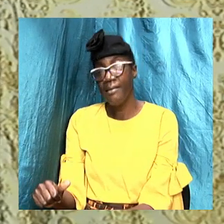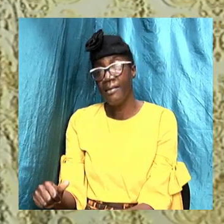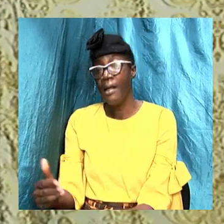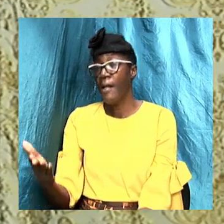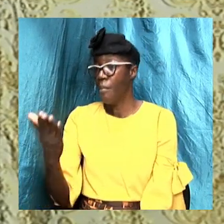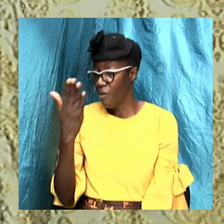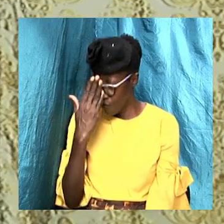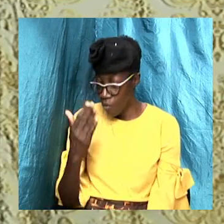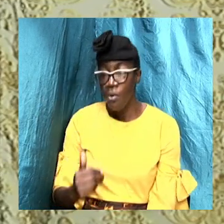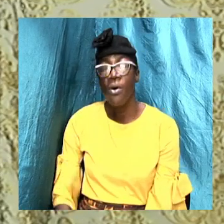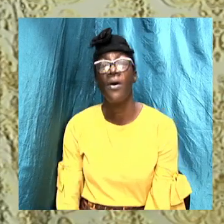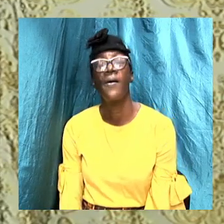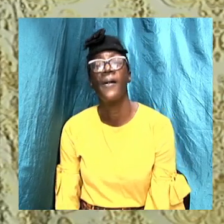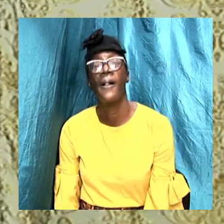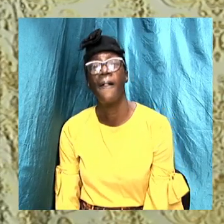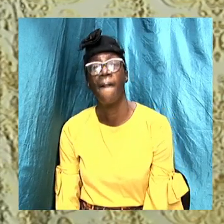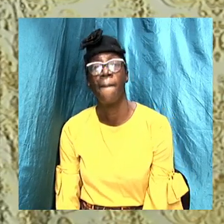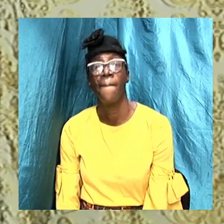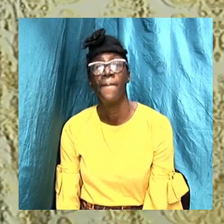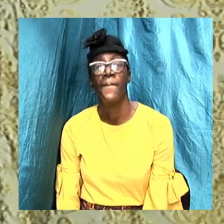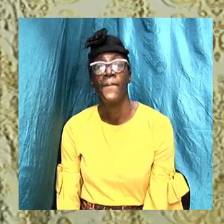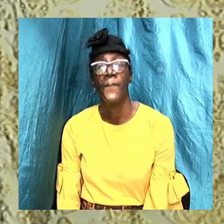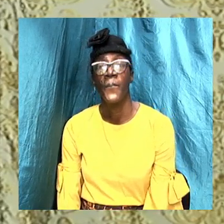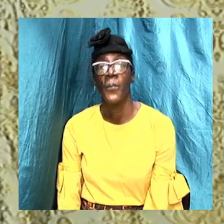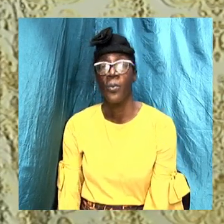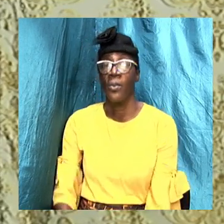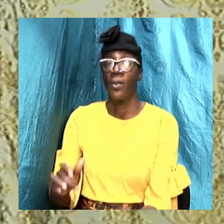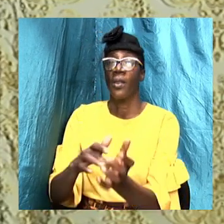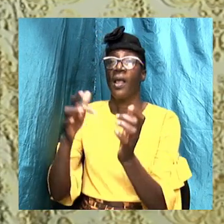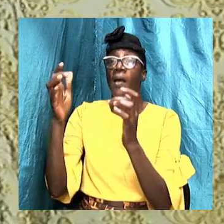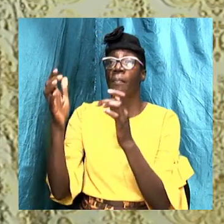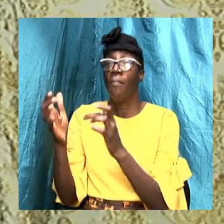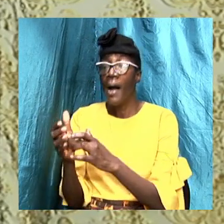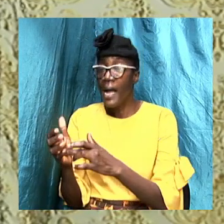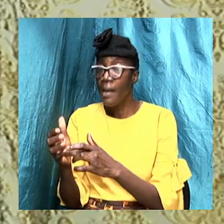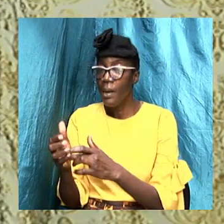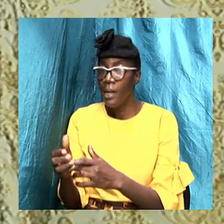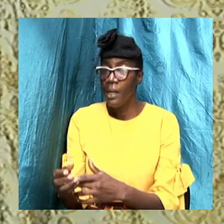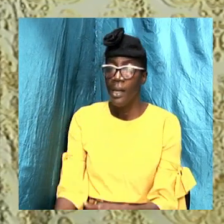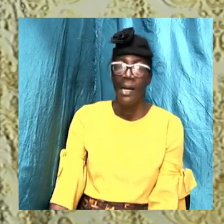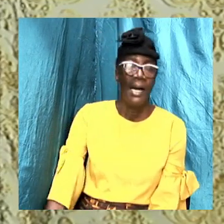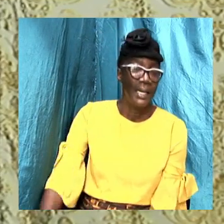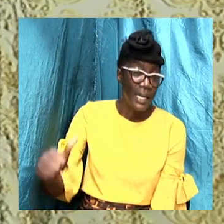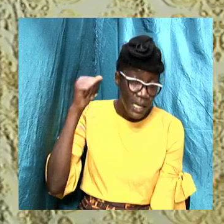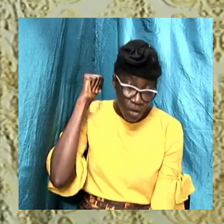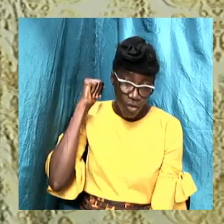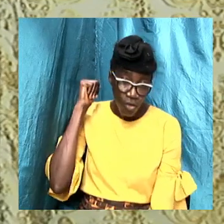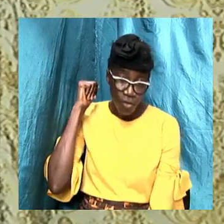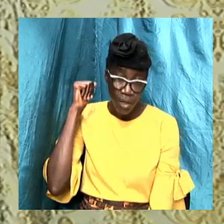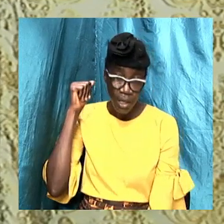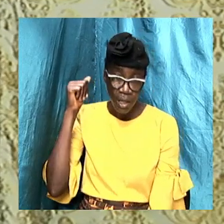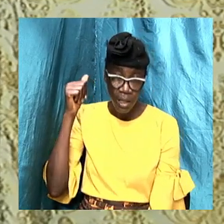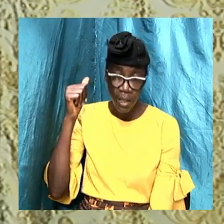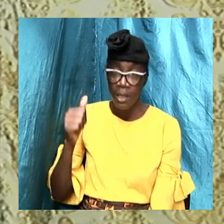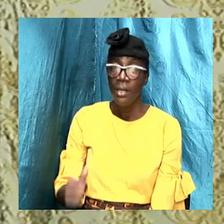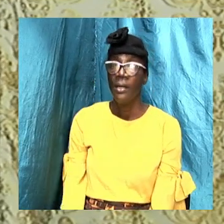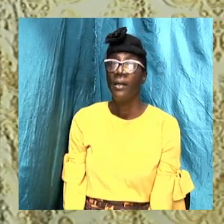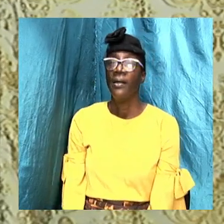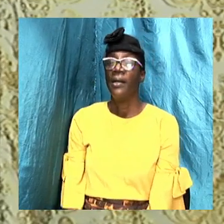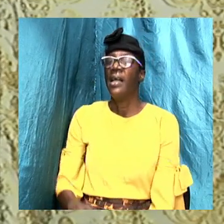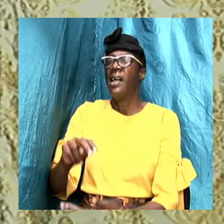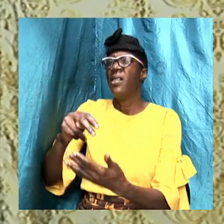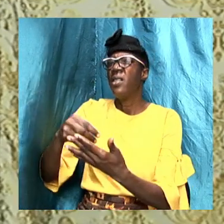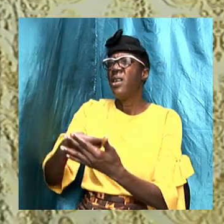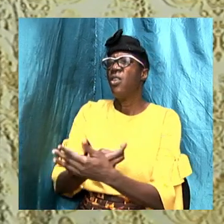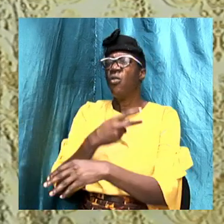takes place according to both Bible and history the New Testament church evoked the